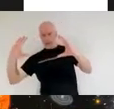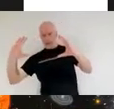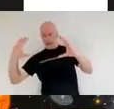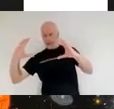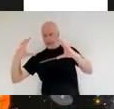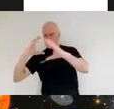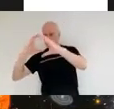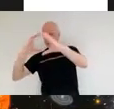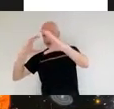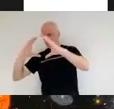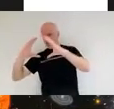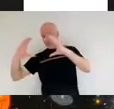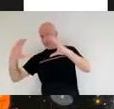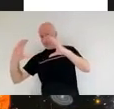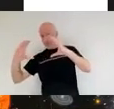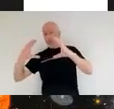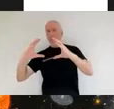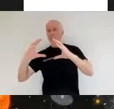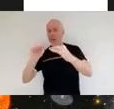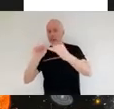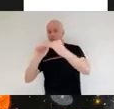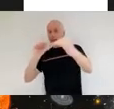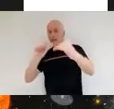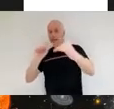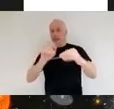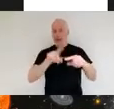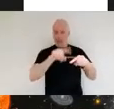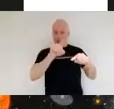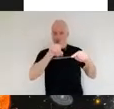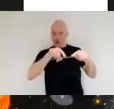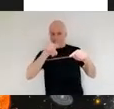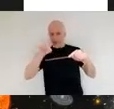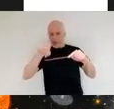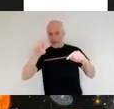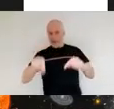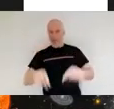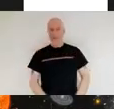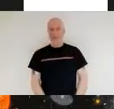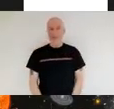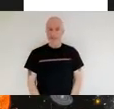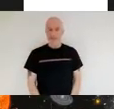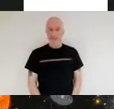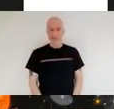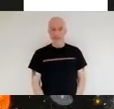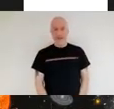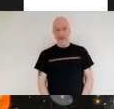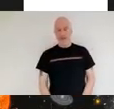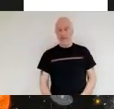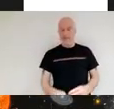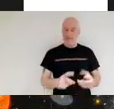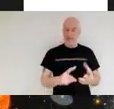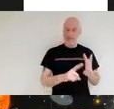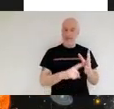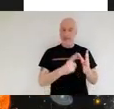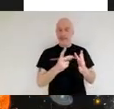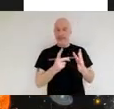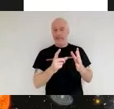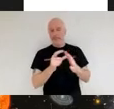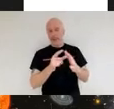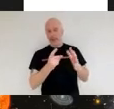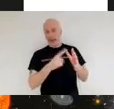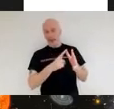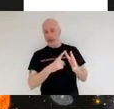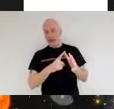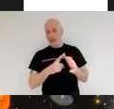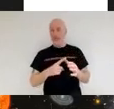work at a particular wavelength and as you can see from the formula this lambda here is the wavelength on top we've got a constant of 1